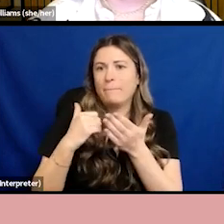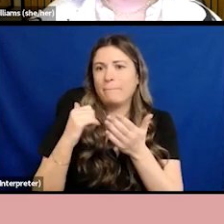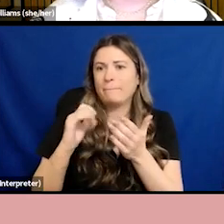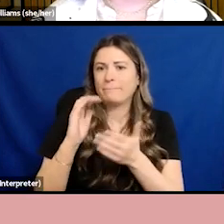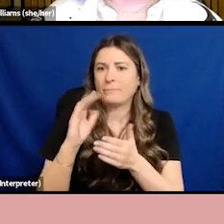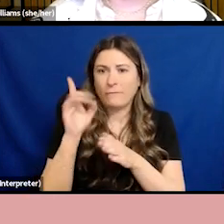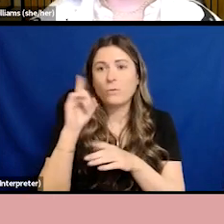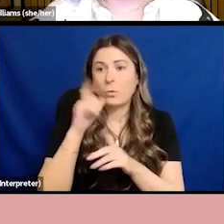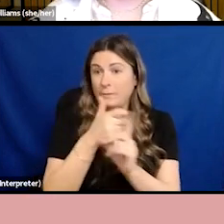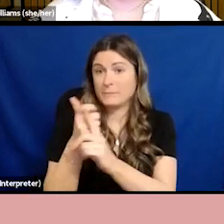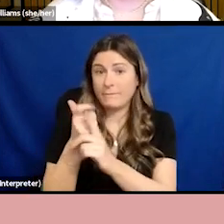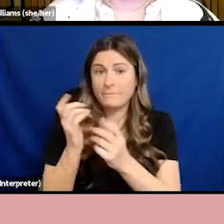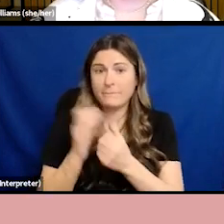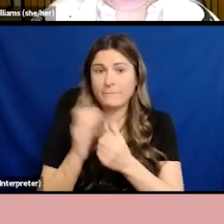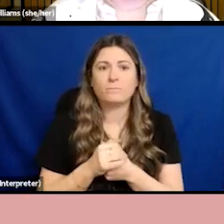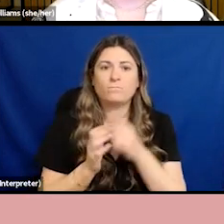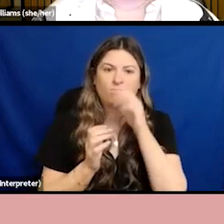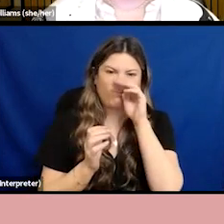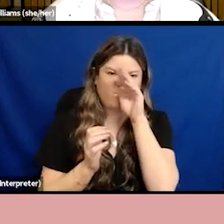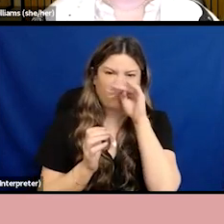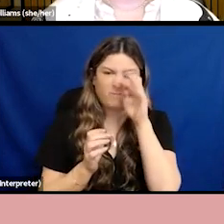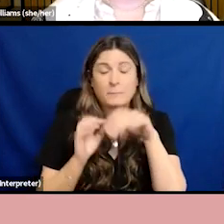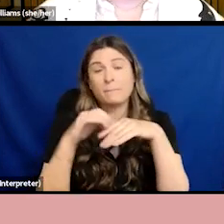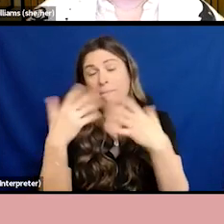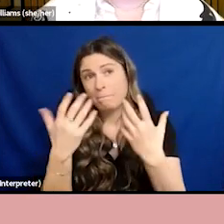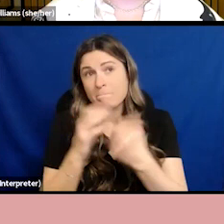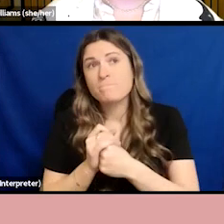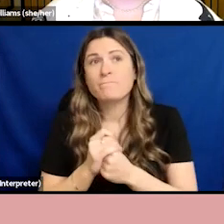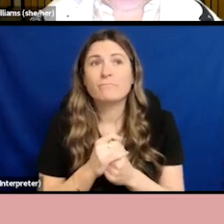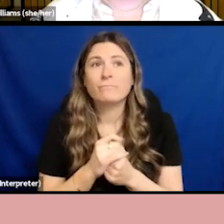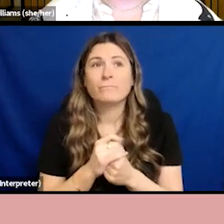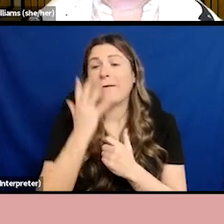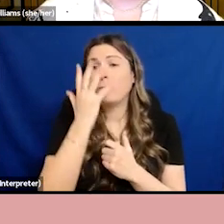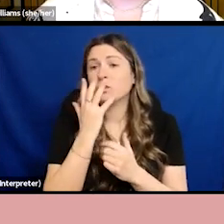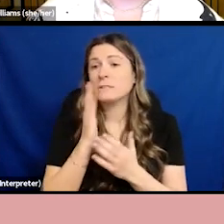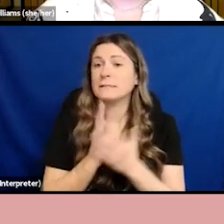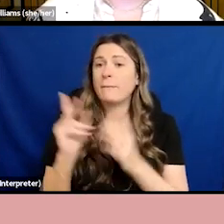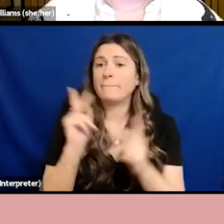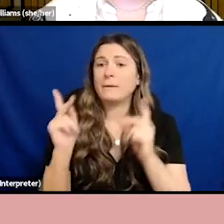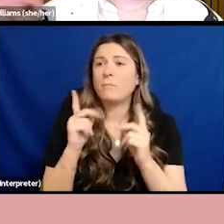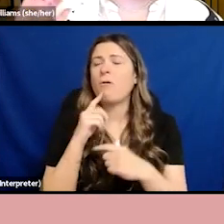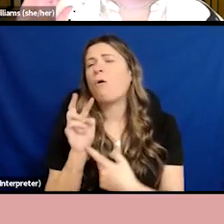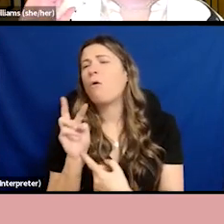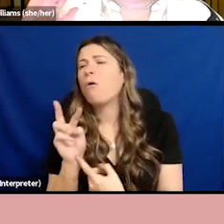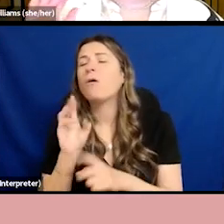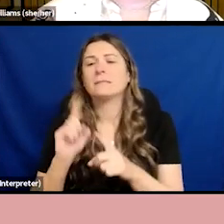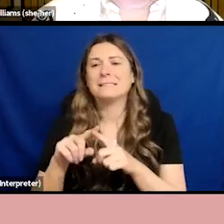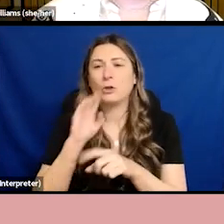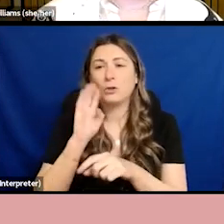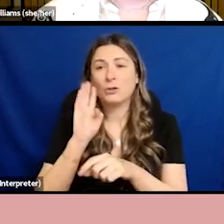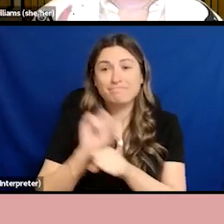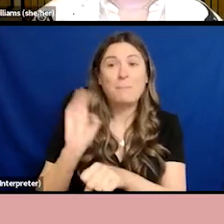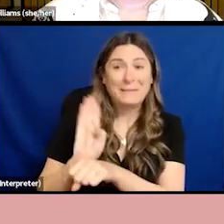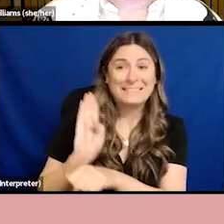I hope it doesn't take a business case to get people invested in this, but in case it does, there were several really good ones. For